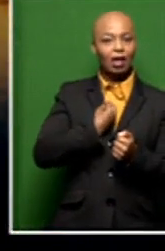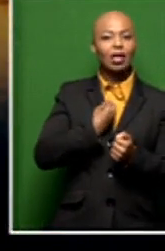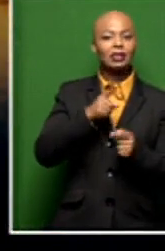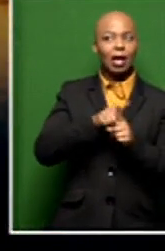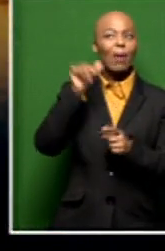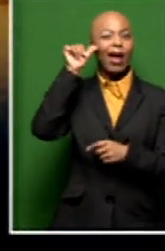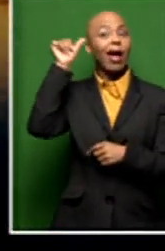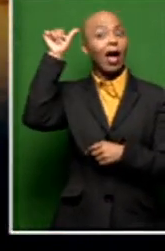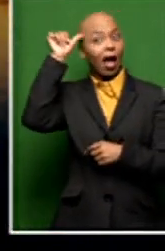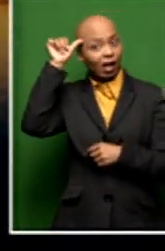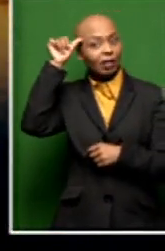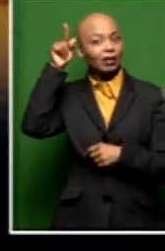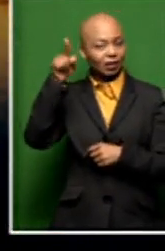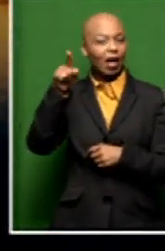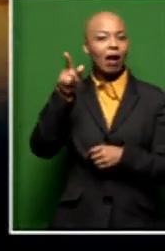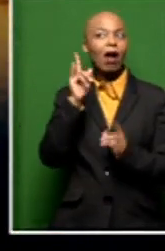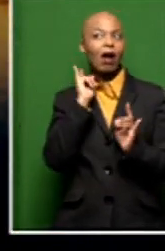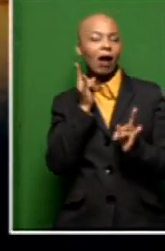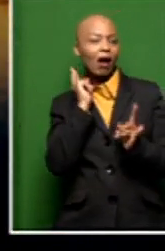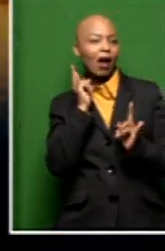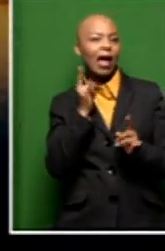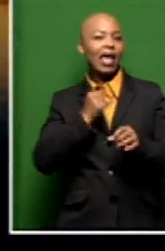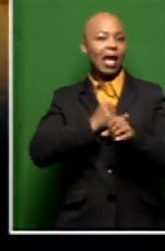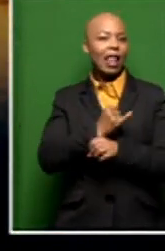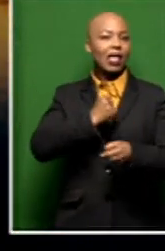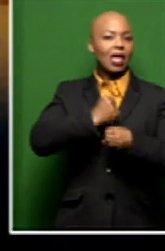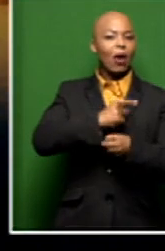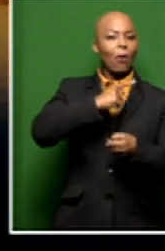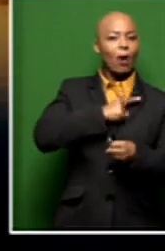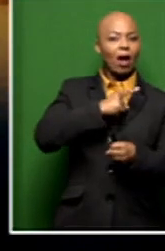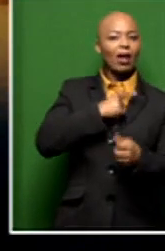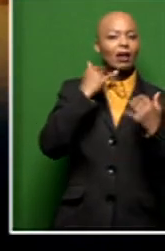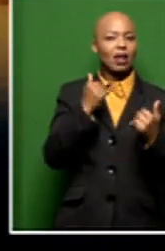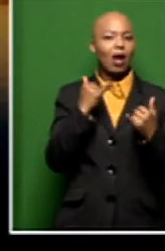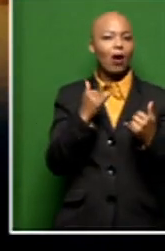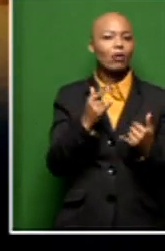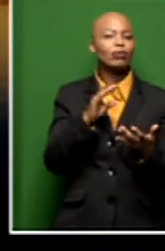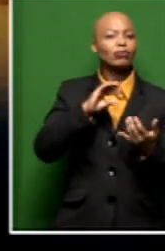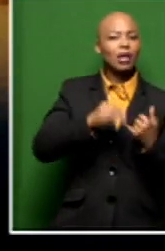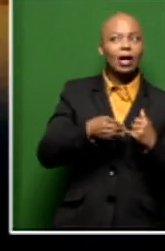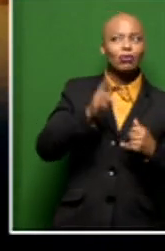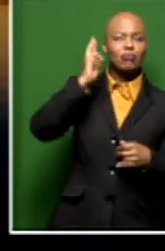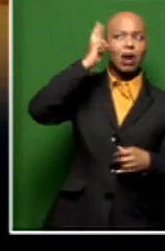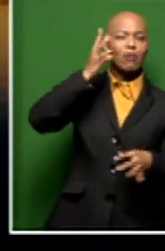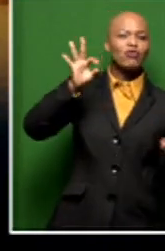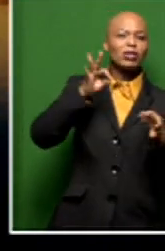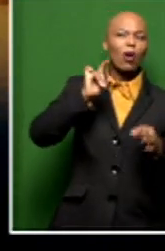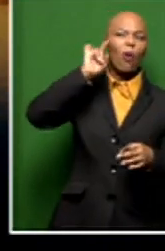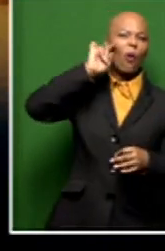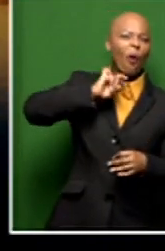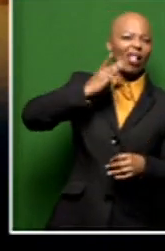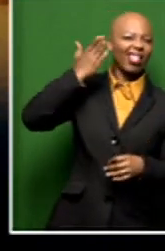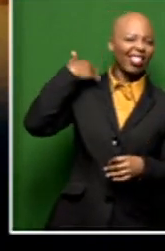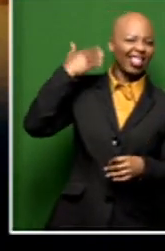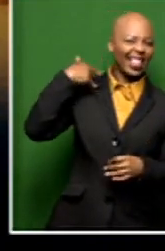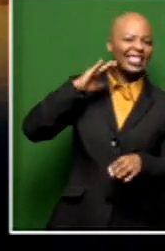audiences to reminisce about earlier years by tapping into the music and memories of the period. Well, that's a